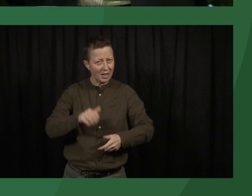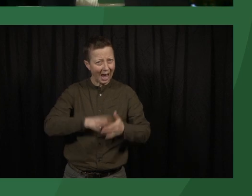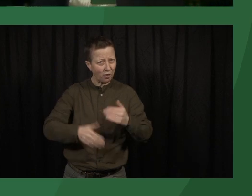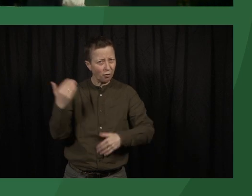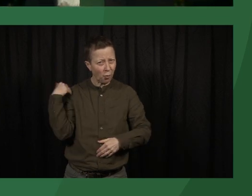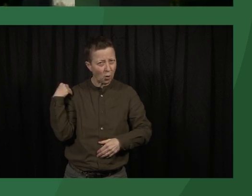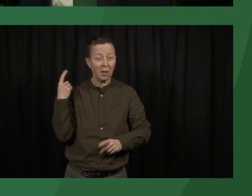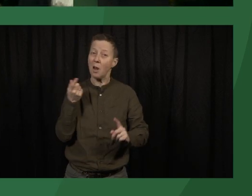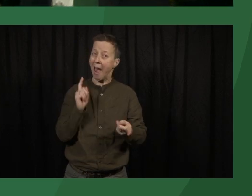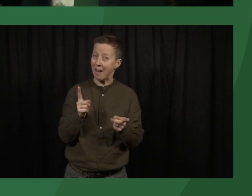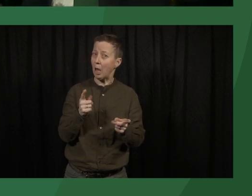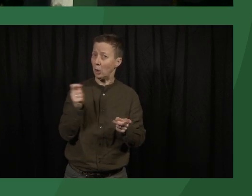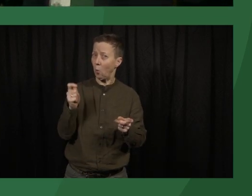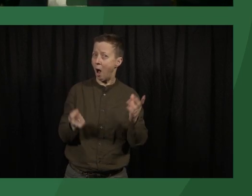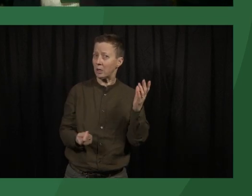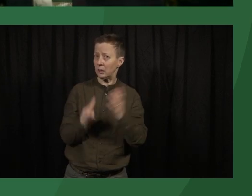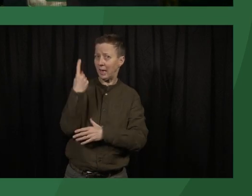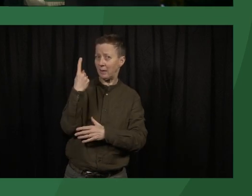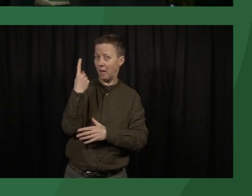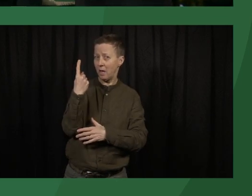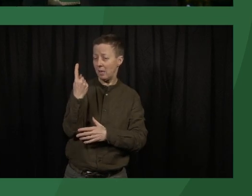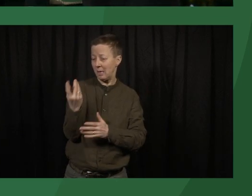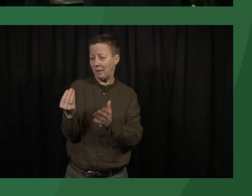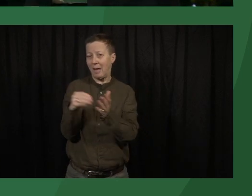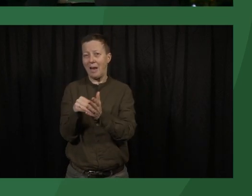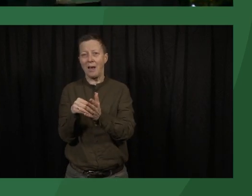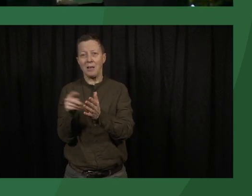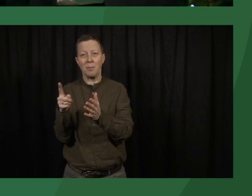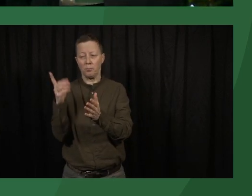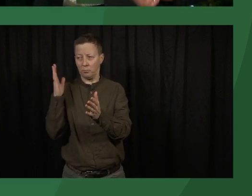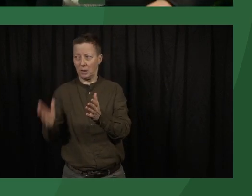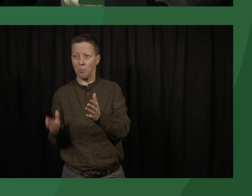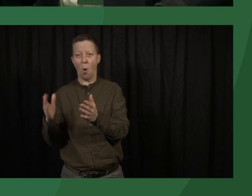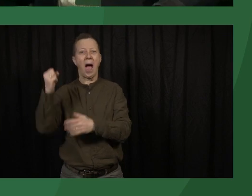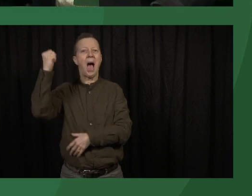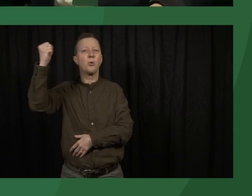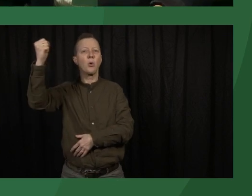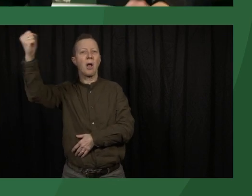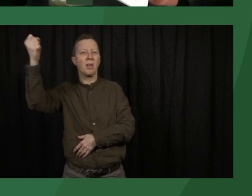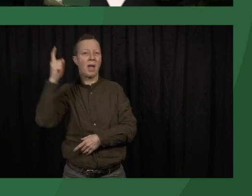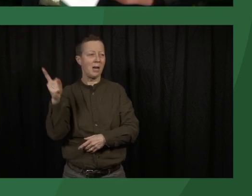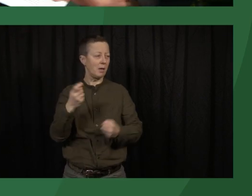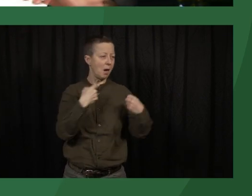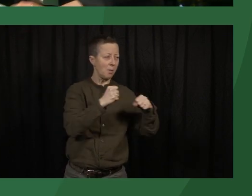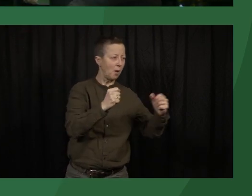it could be that something has happened on the side of the autocrats and the side of the campaign.